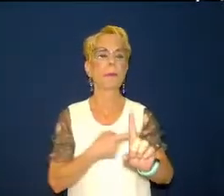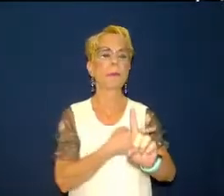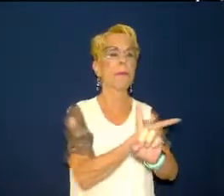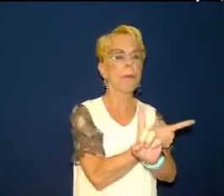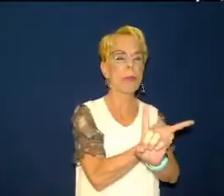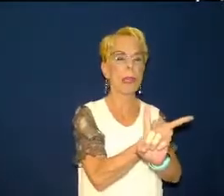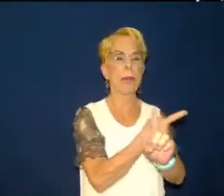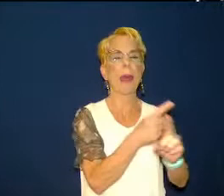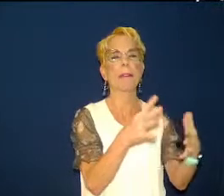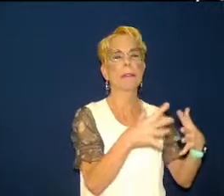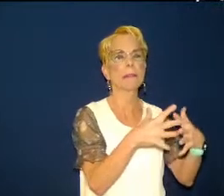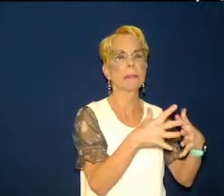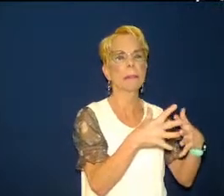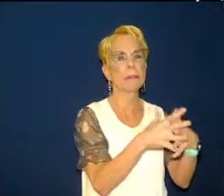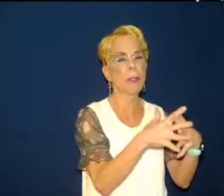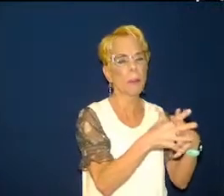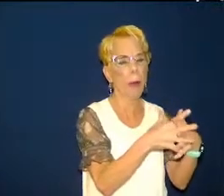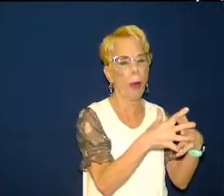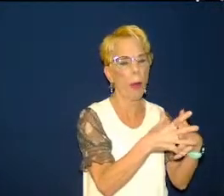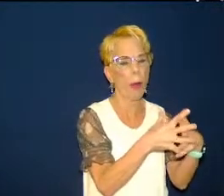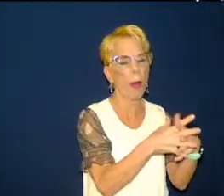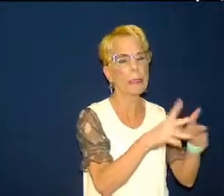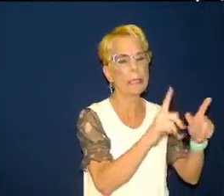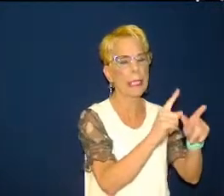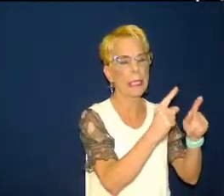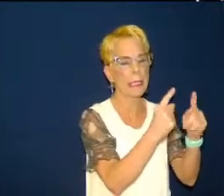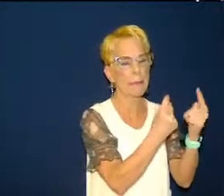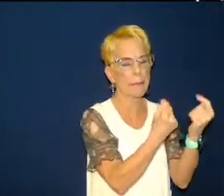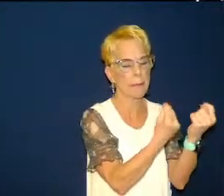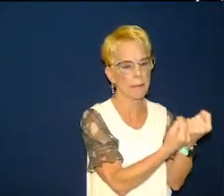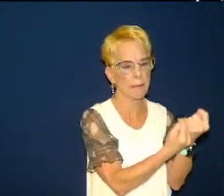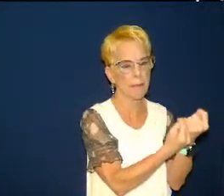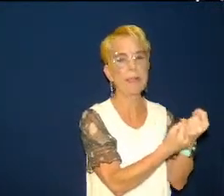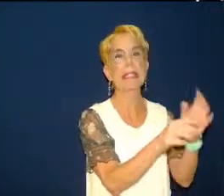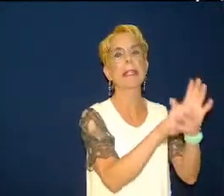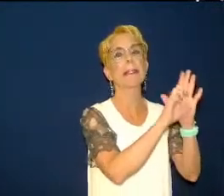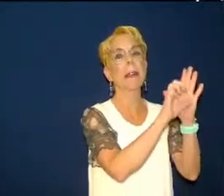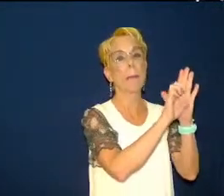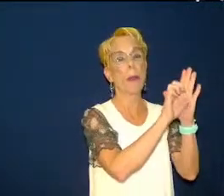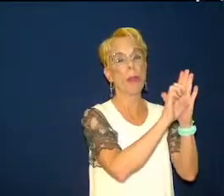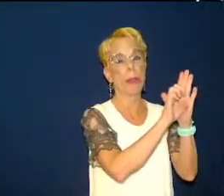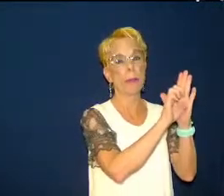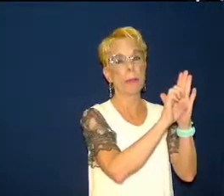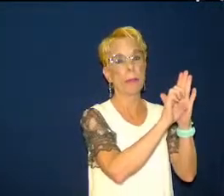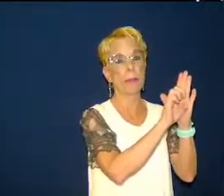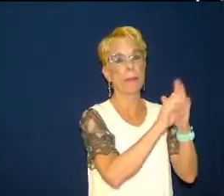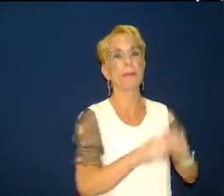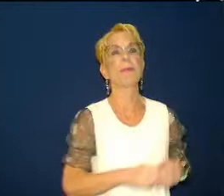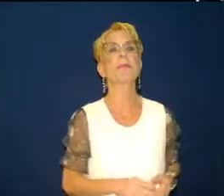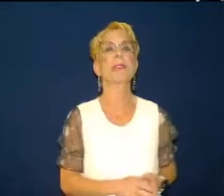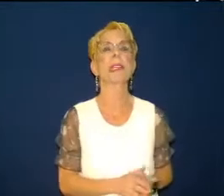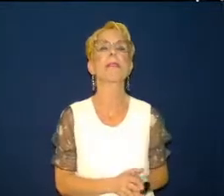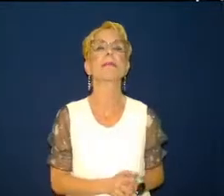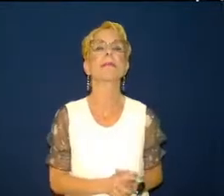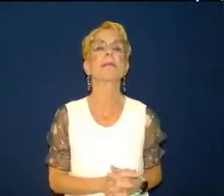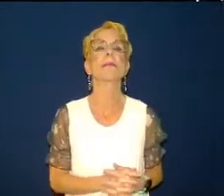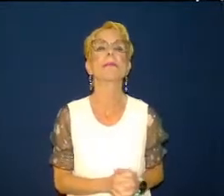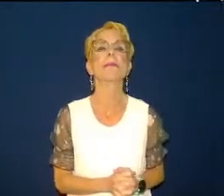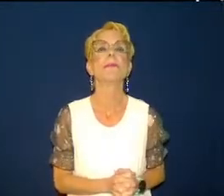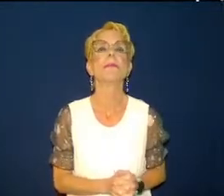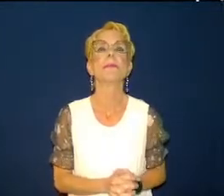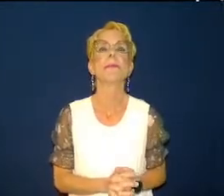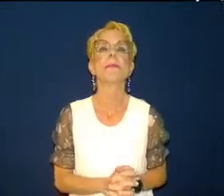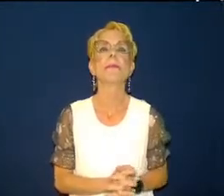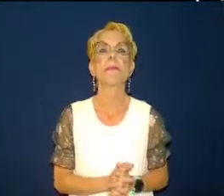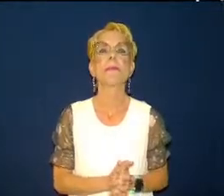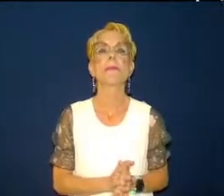way uh next door is the galloway family home all right bear bryant sat on that front porch before drinking iced tea all right